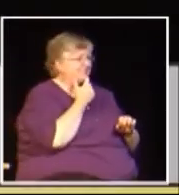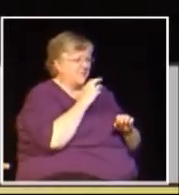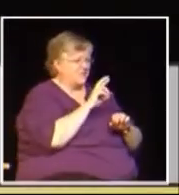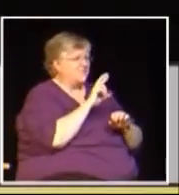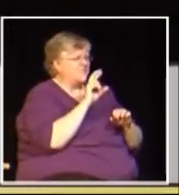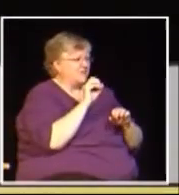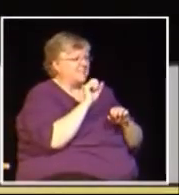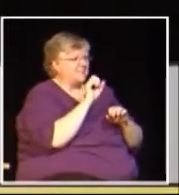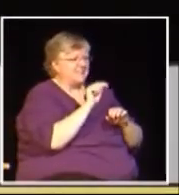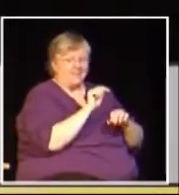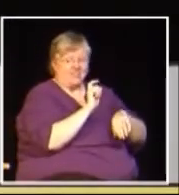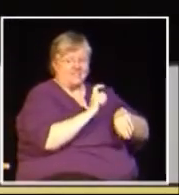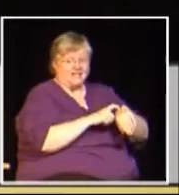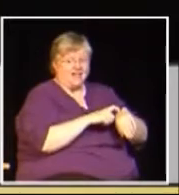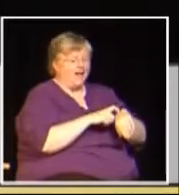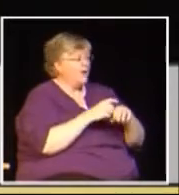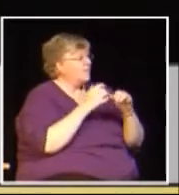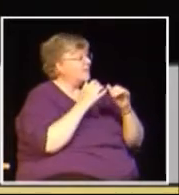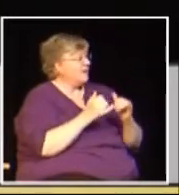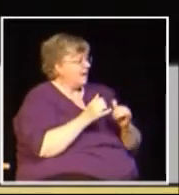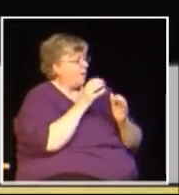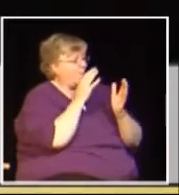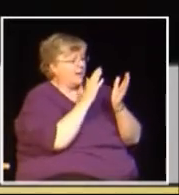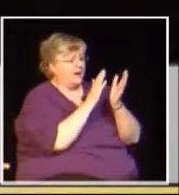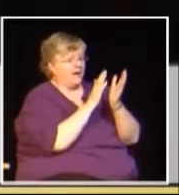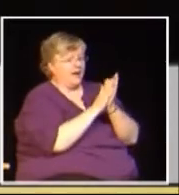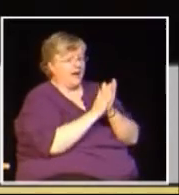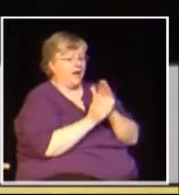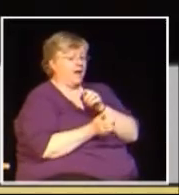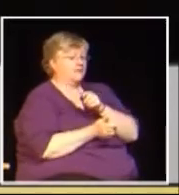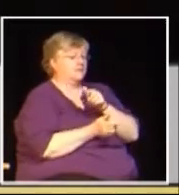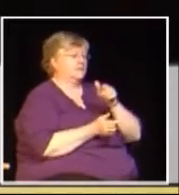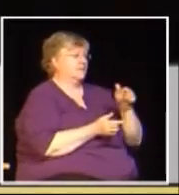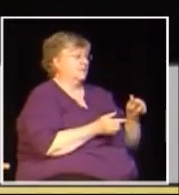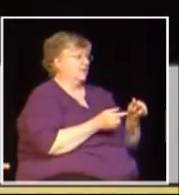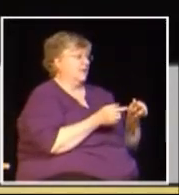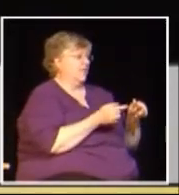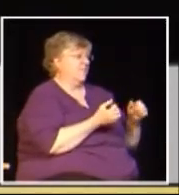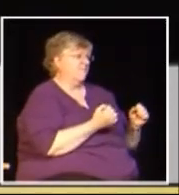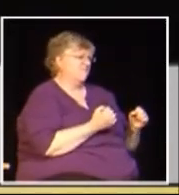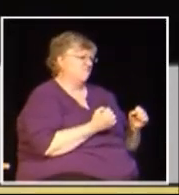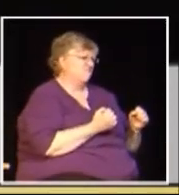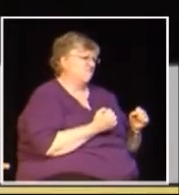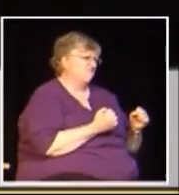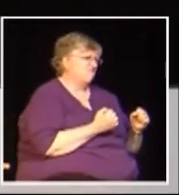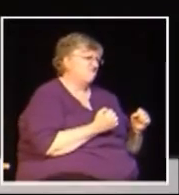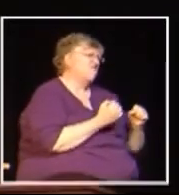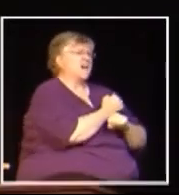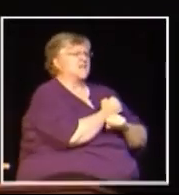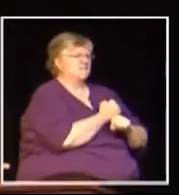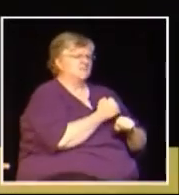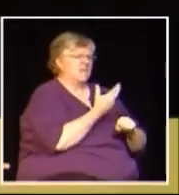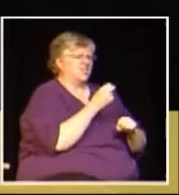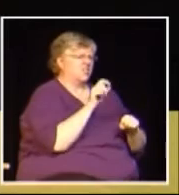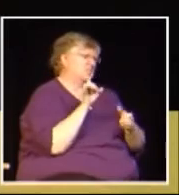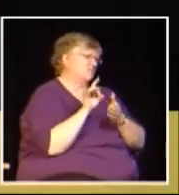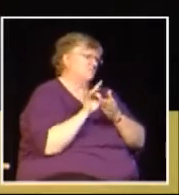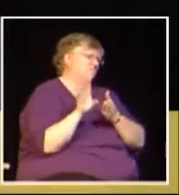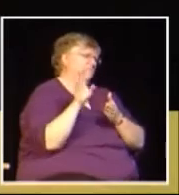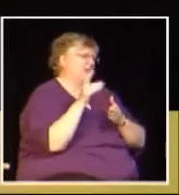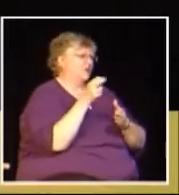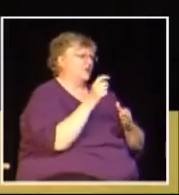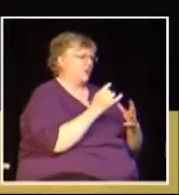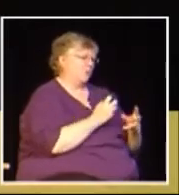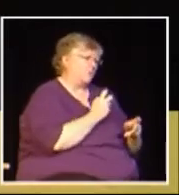I just need to reset the timer here and at this point then I will ask the Fight HST